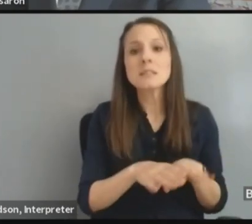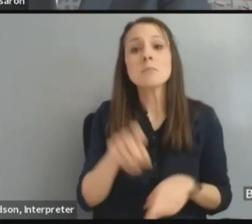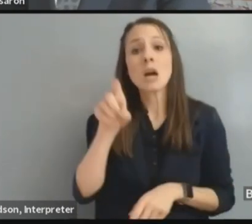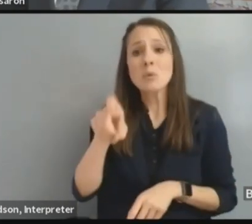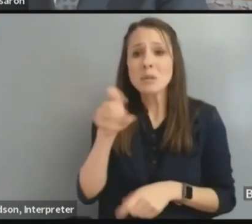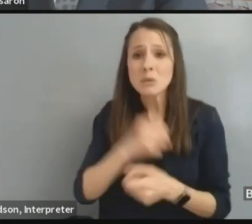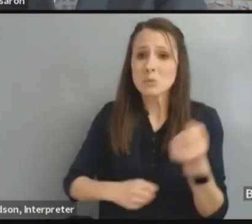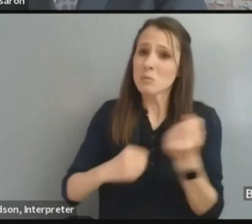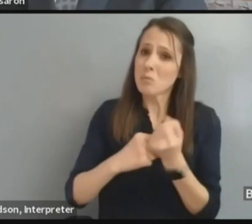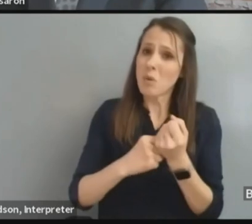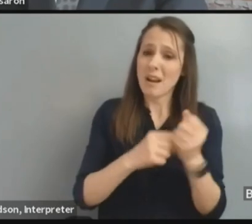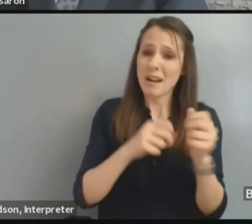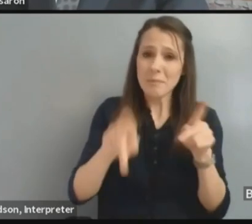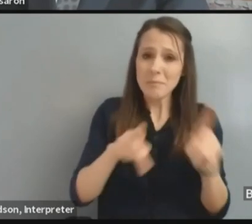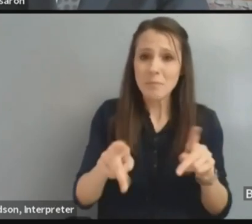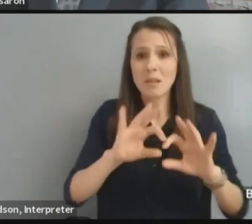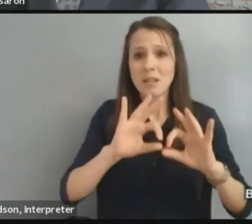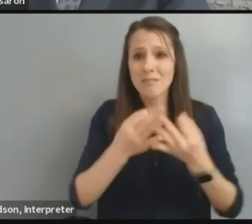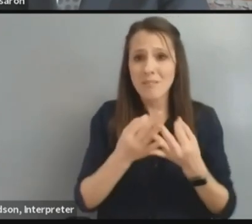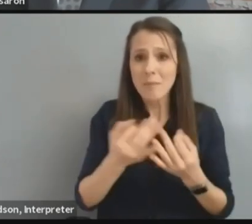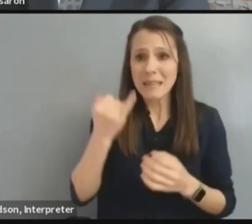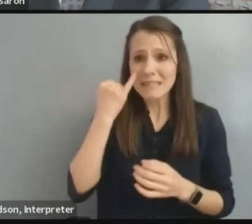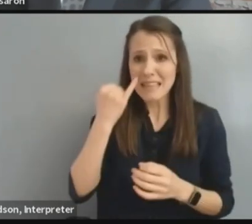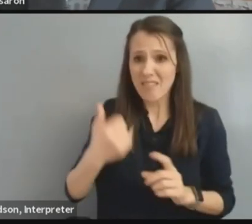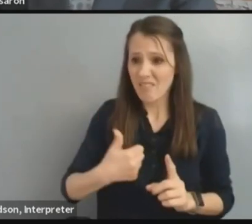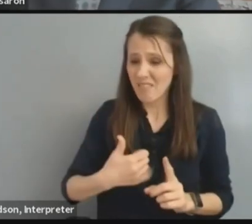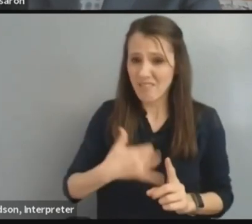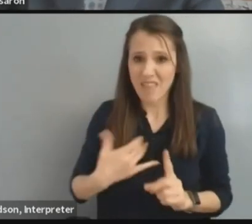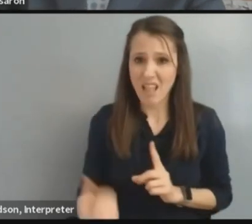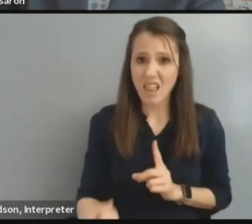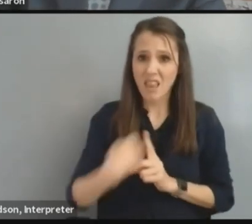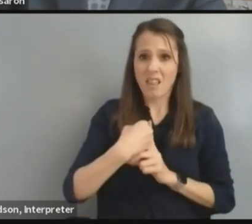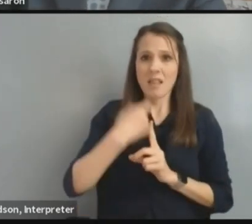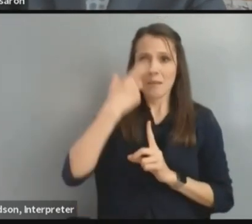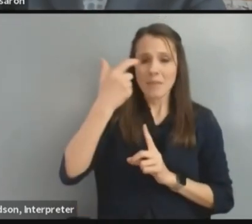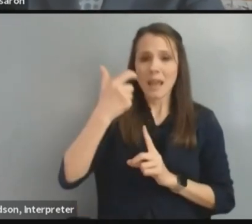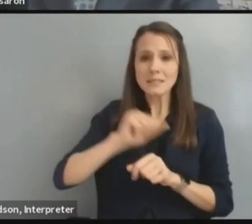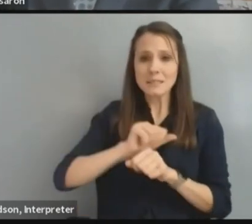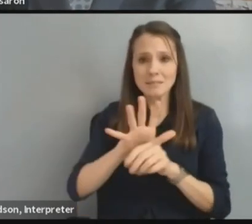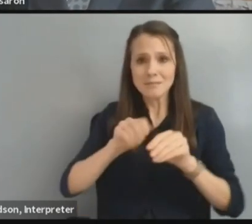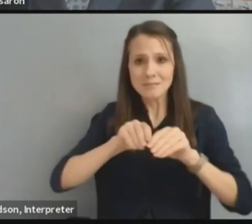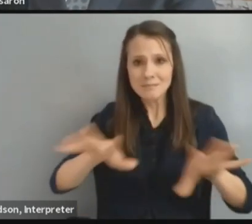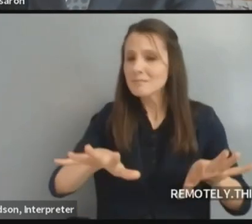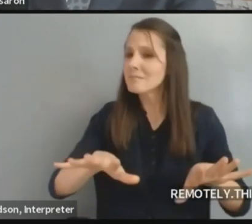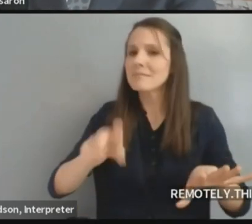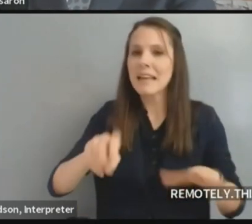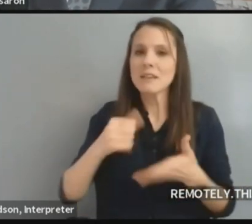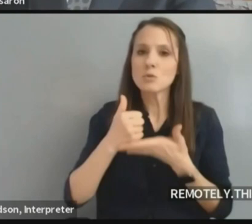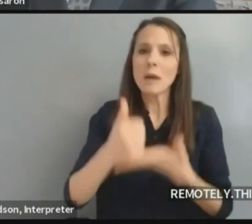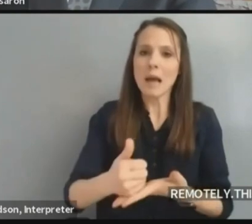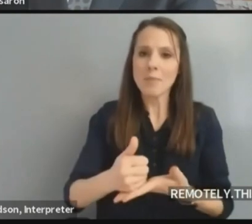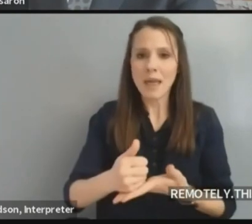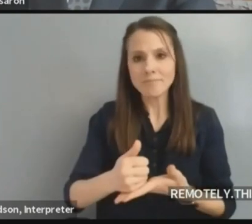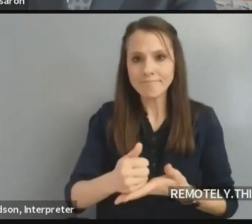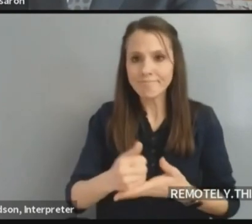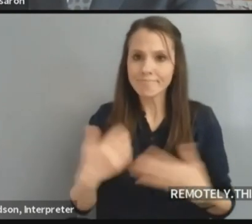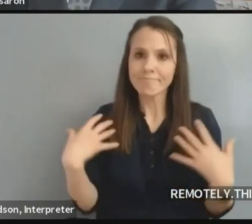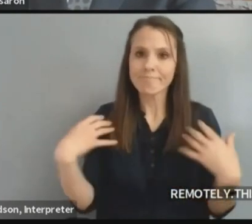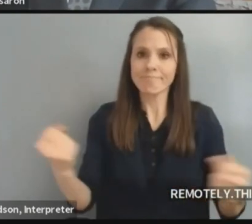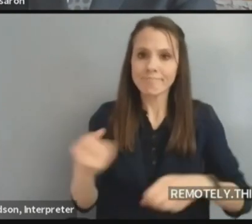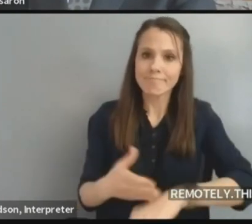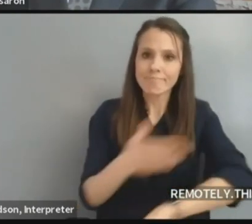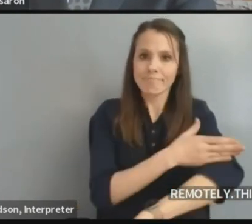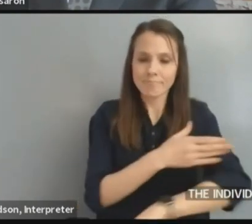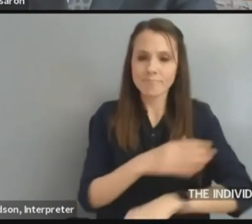and families impacted by the pandemic and reduced volume these businesses have faced throughout the pandemic. The plan